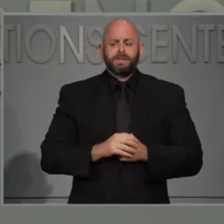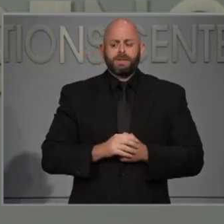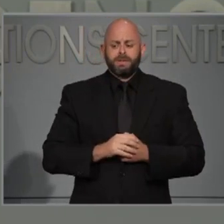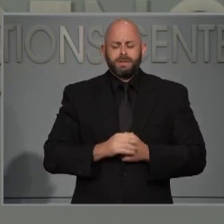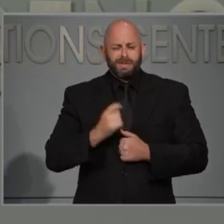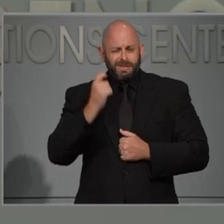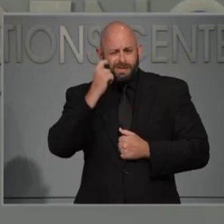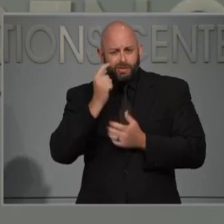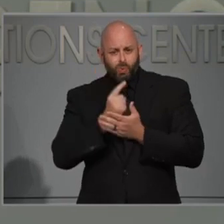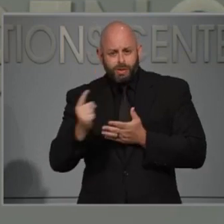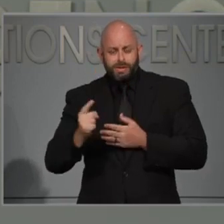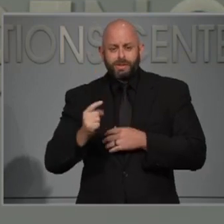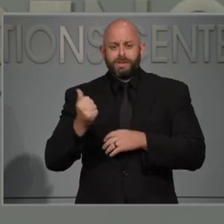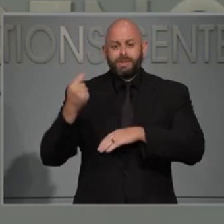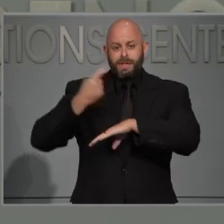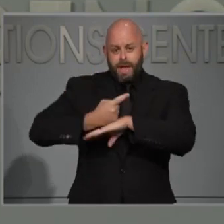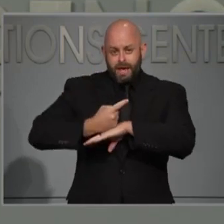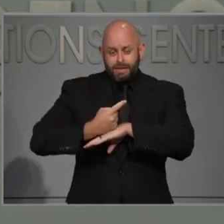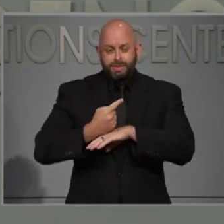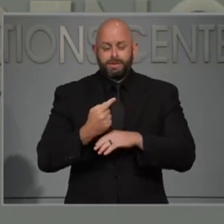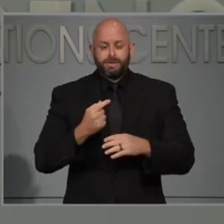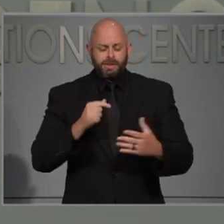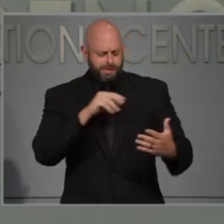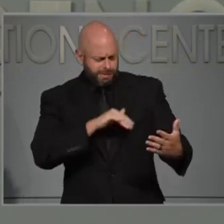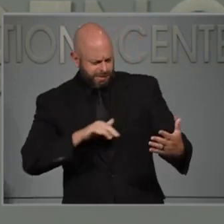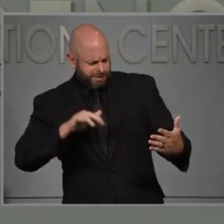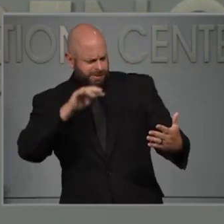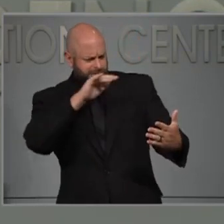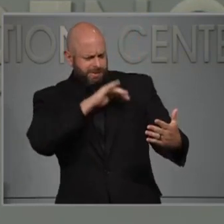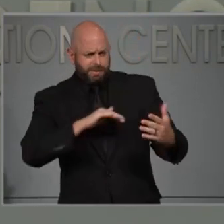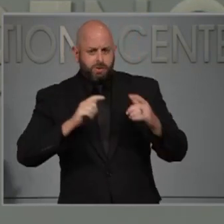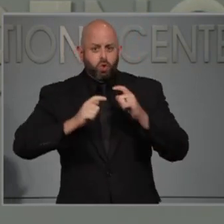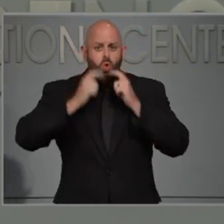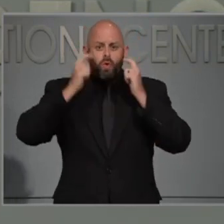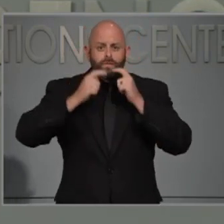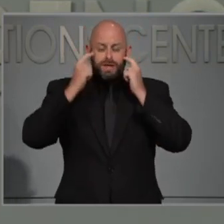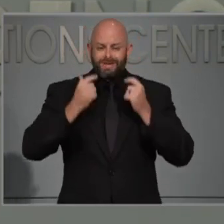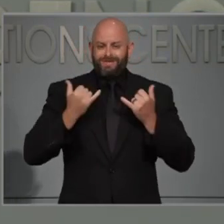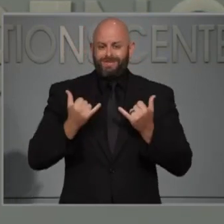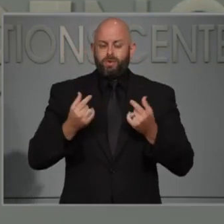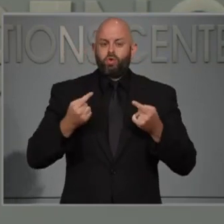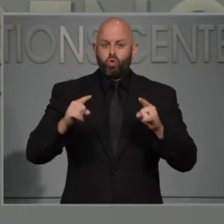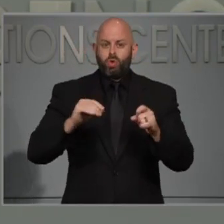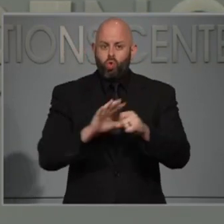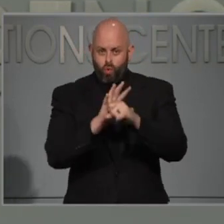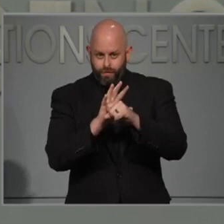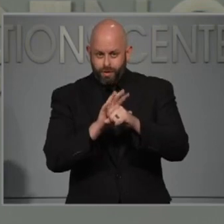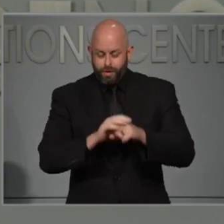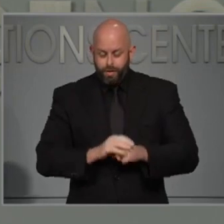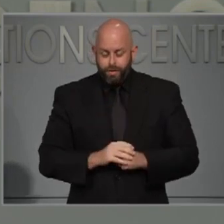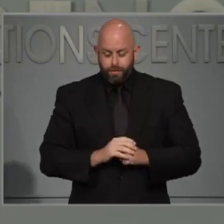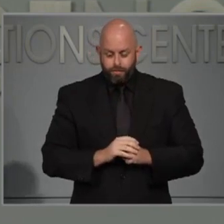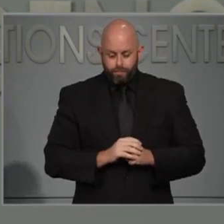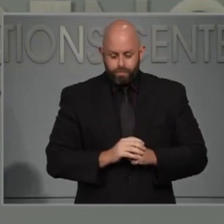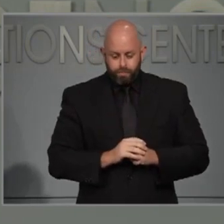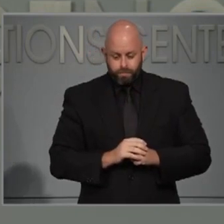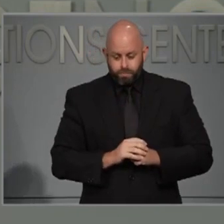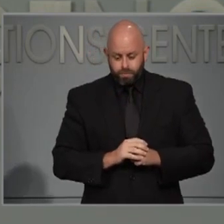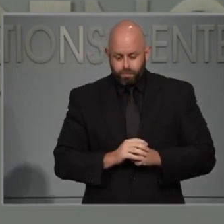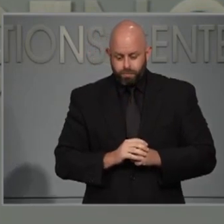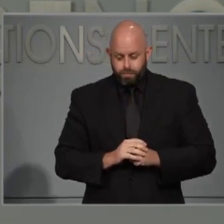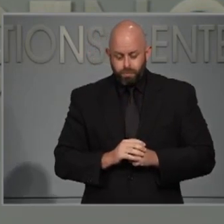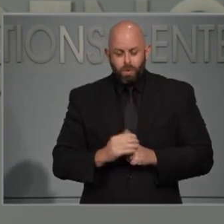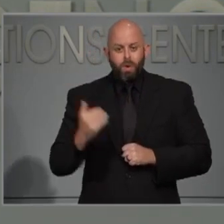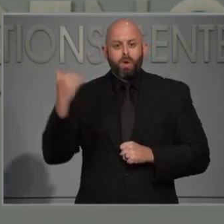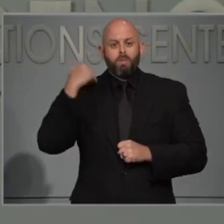that are now looking at face coverings directly in the COVID-19 context. Before, we were looking at studies on how to